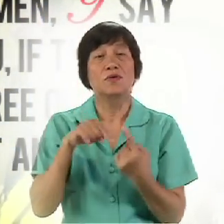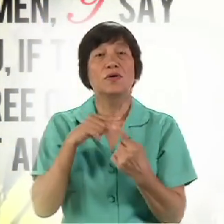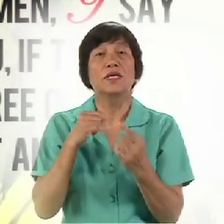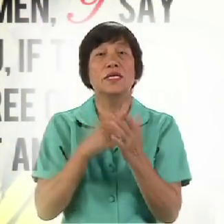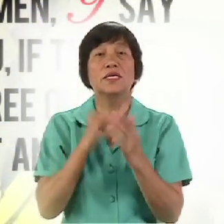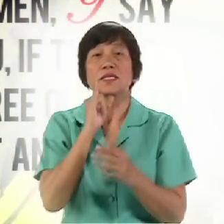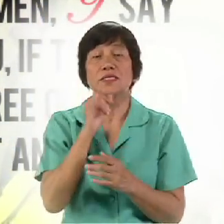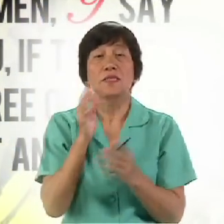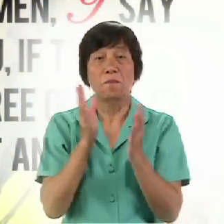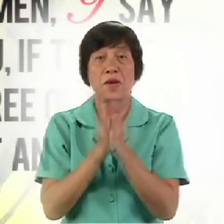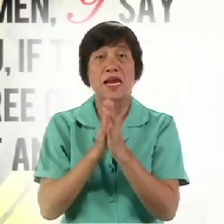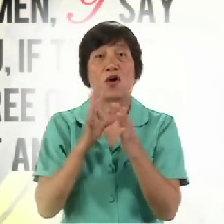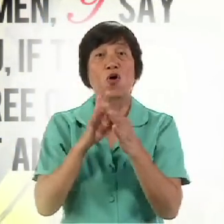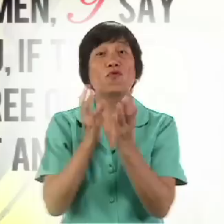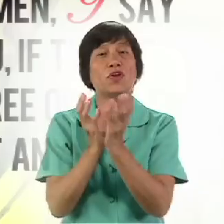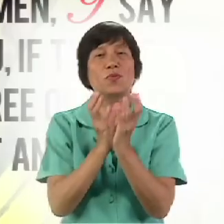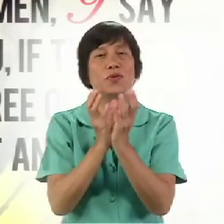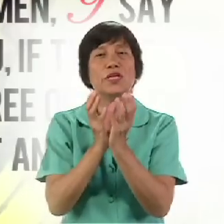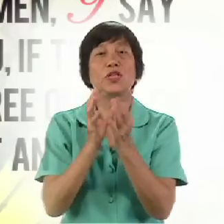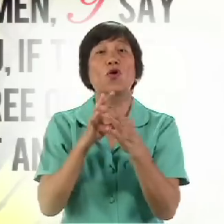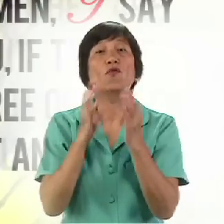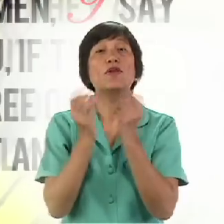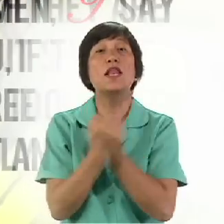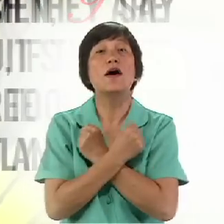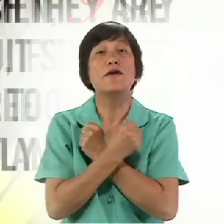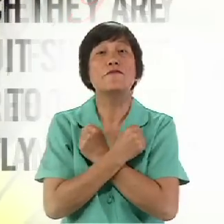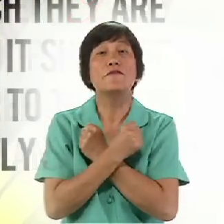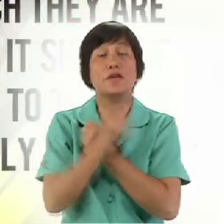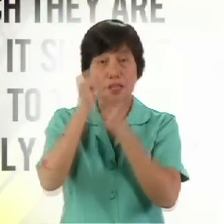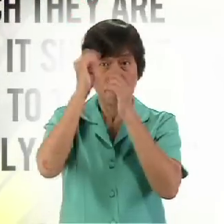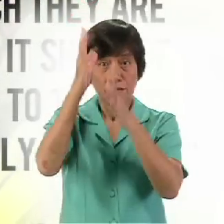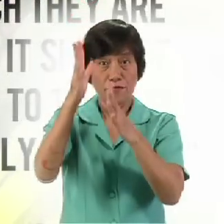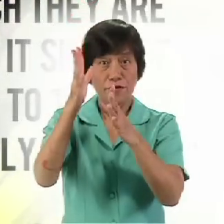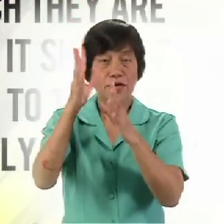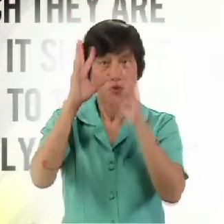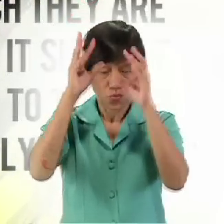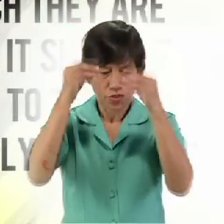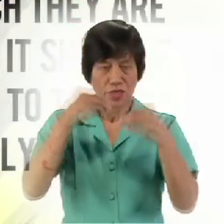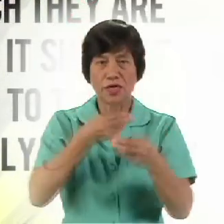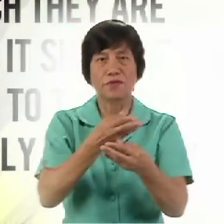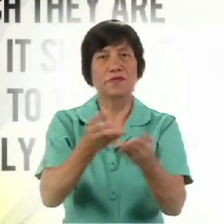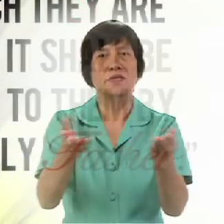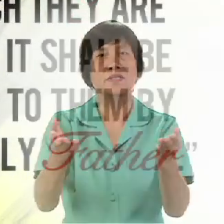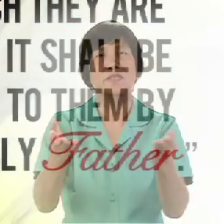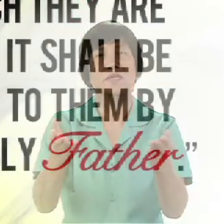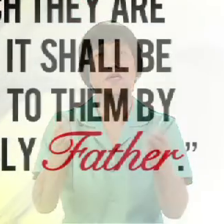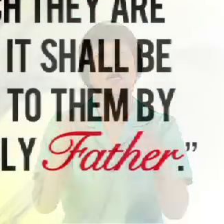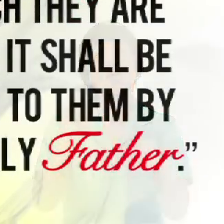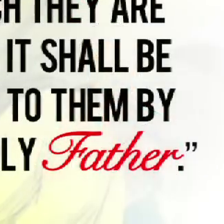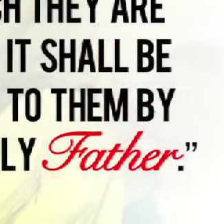When it is The prayer Of the Community Of love The Father Will grant Him